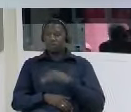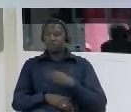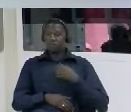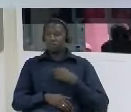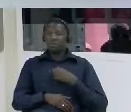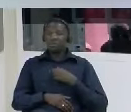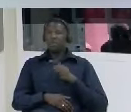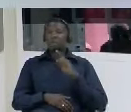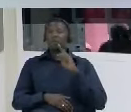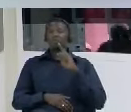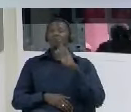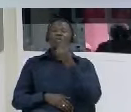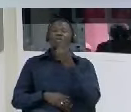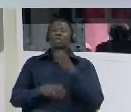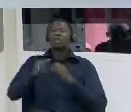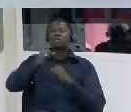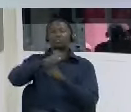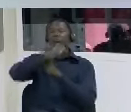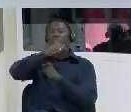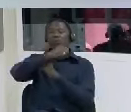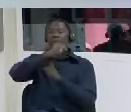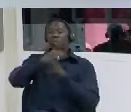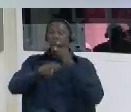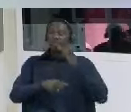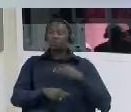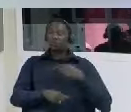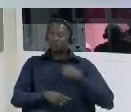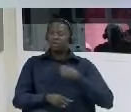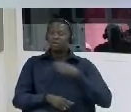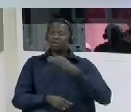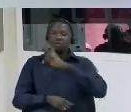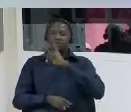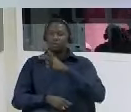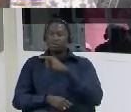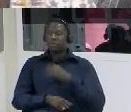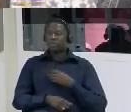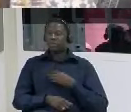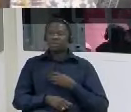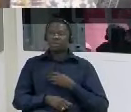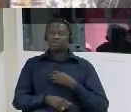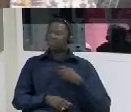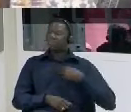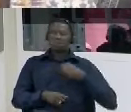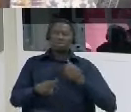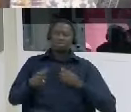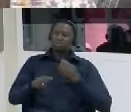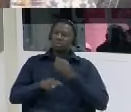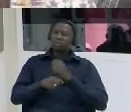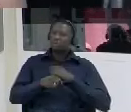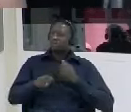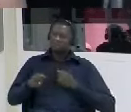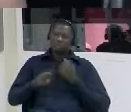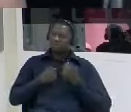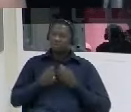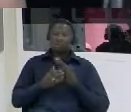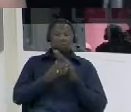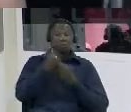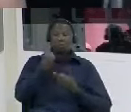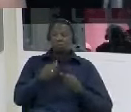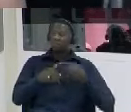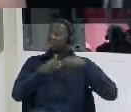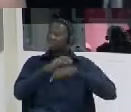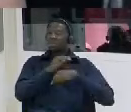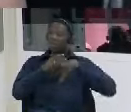breadwinner of the family and uh it affected me both internal and external and uh my wife also